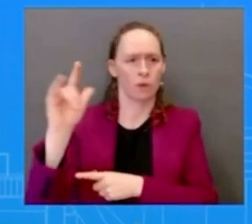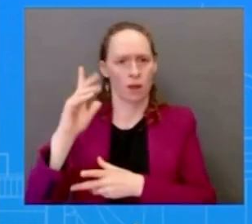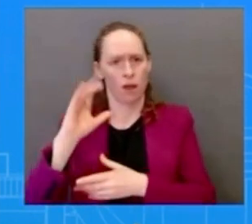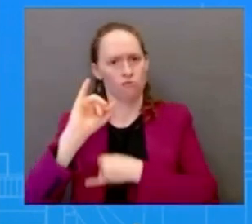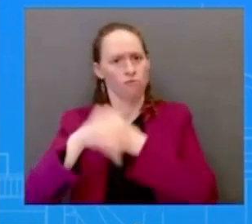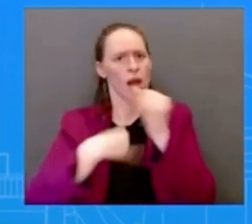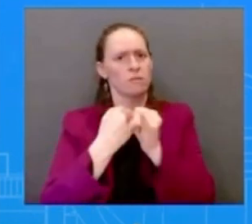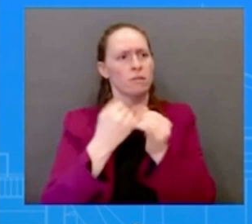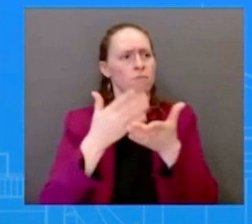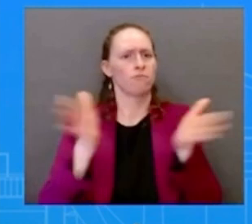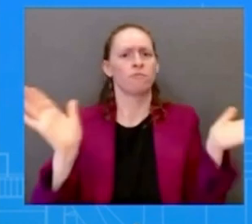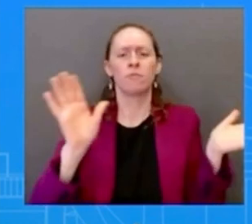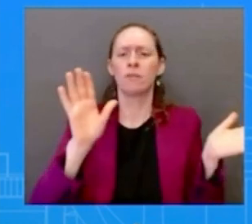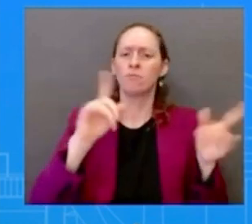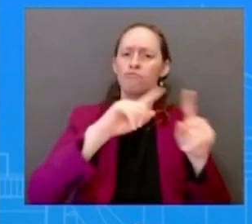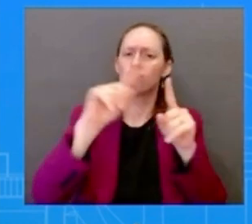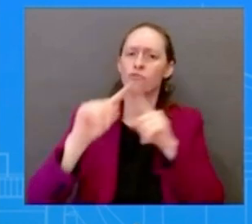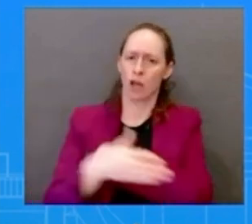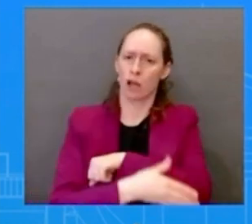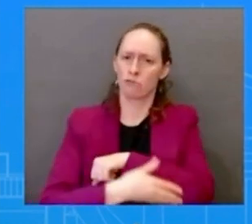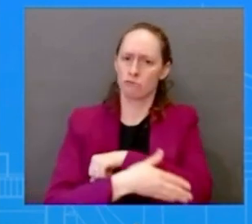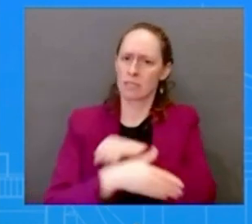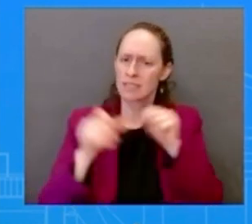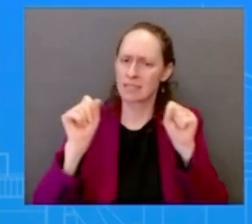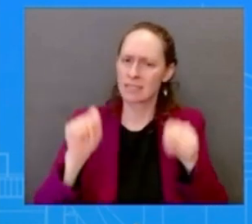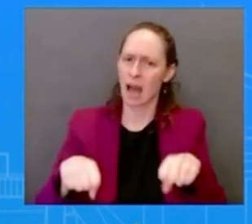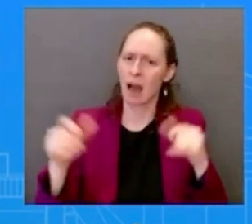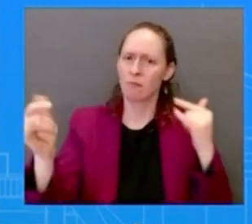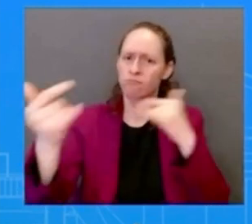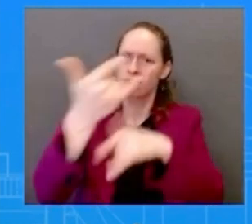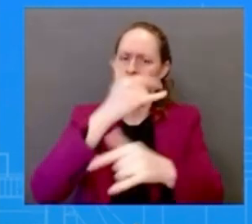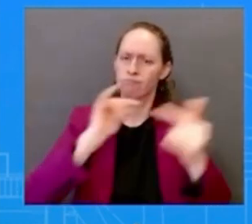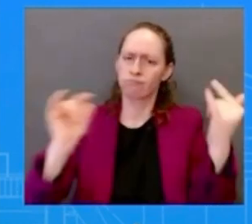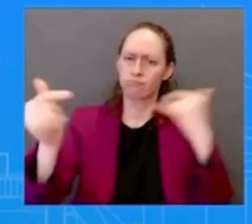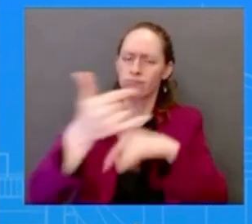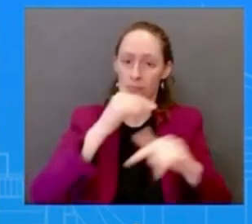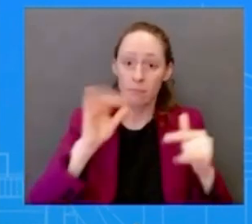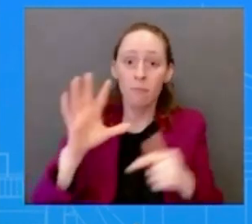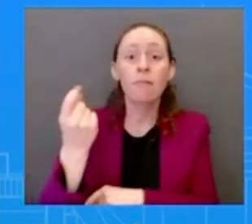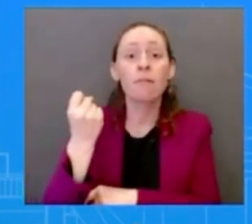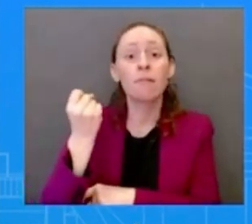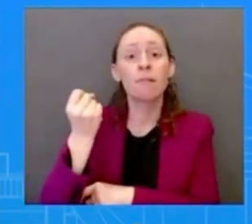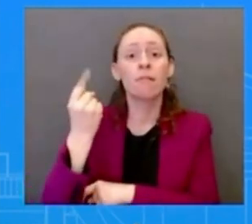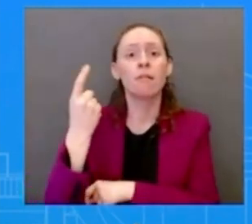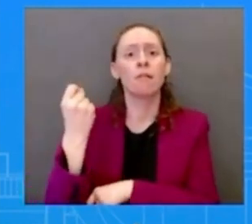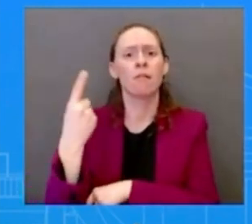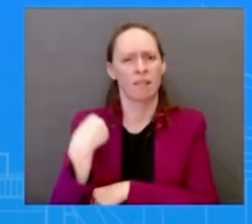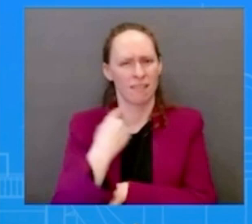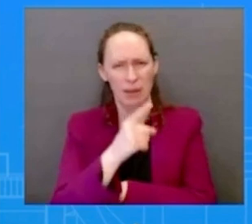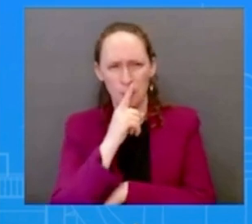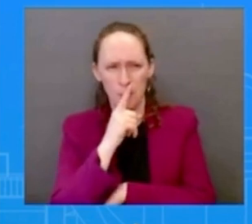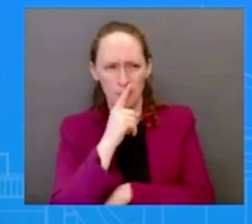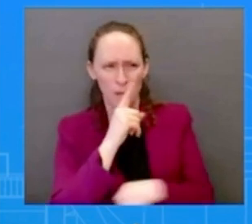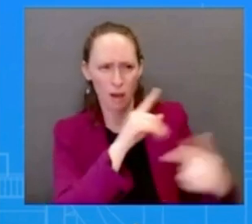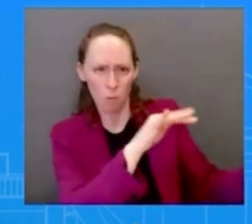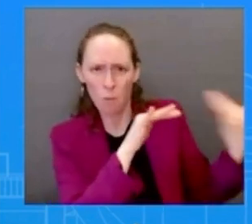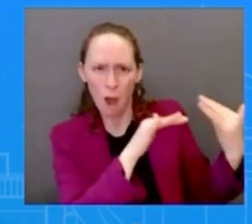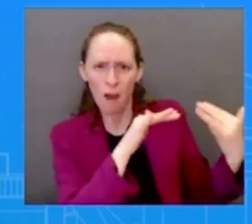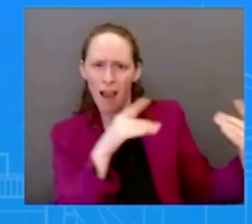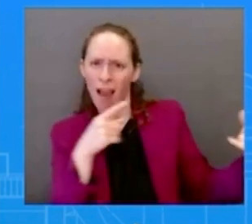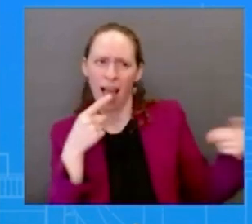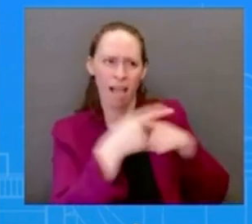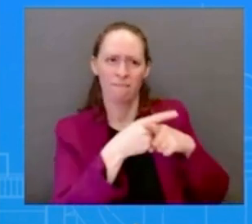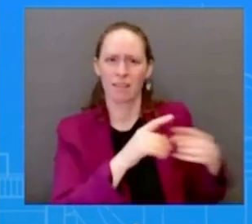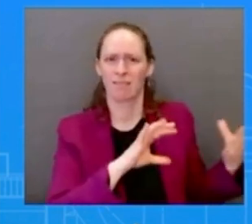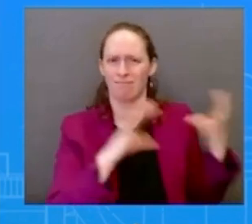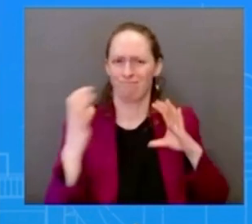risk of escalation but again we do not seek armed conflict with russia and so i'll leave it there one more if i could